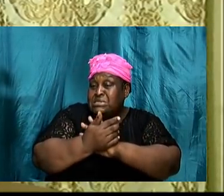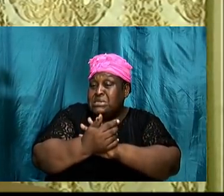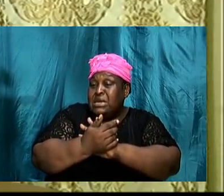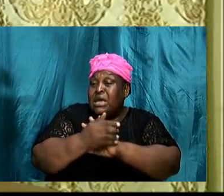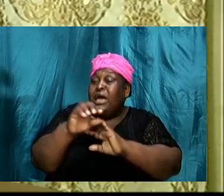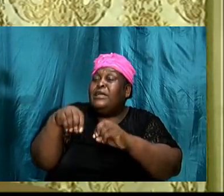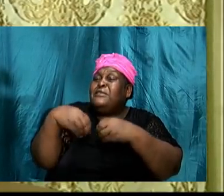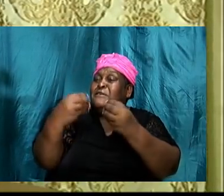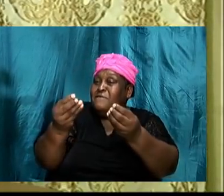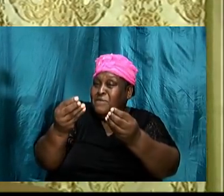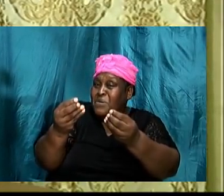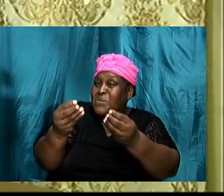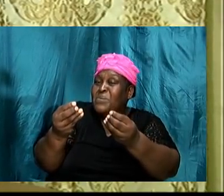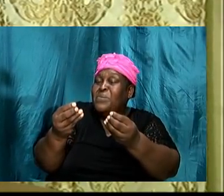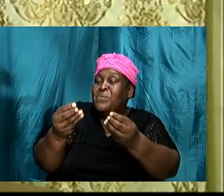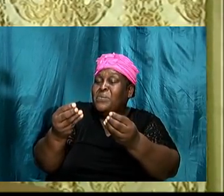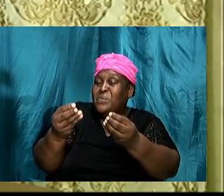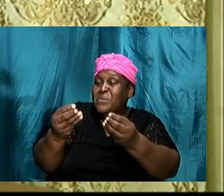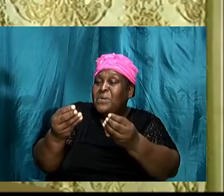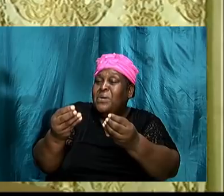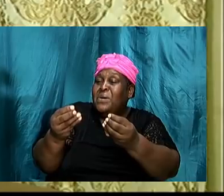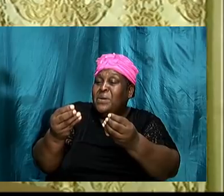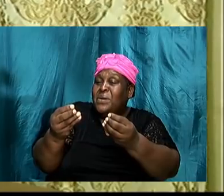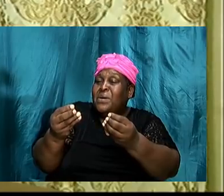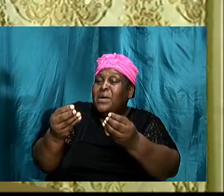an expected end